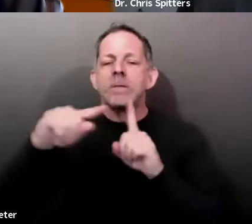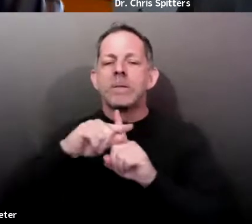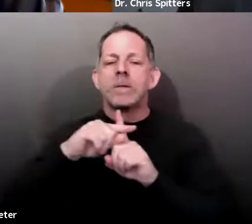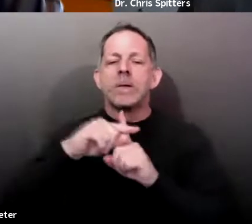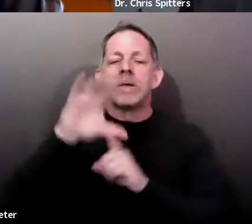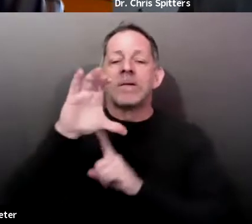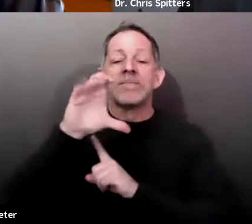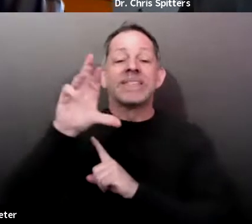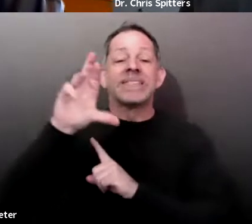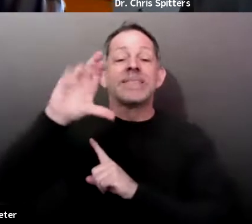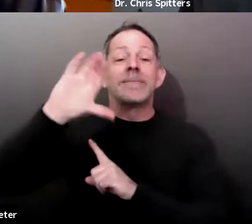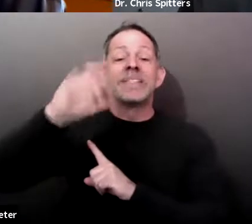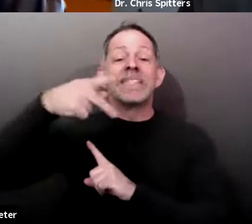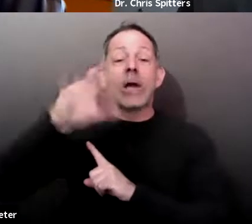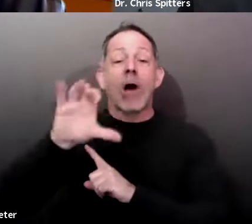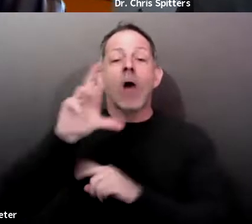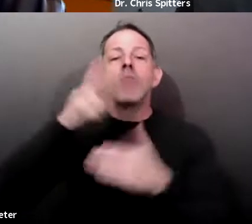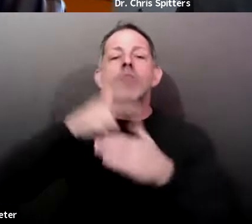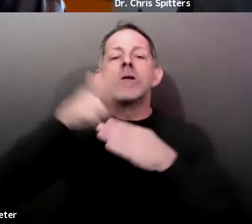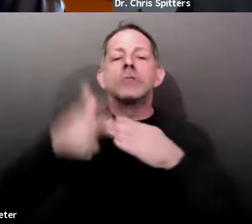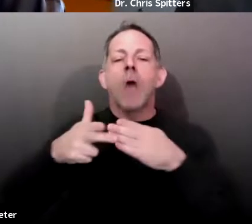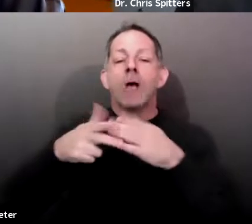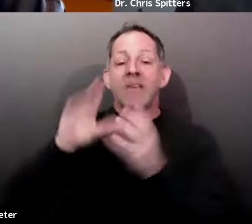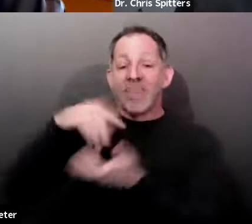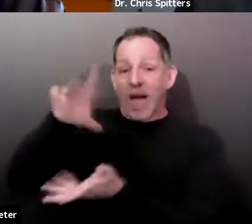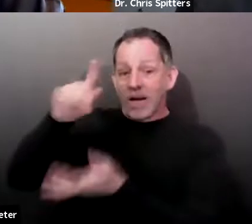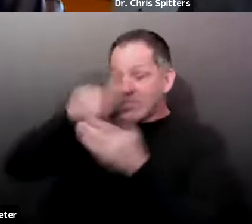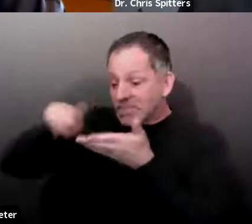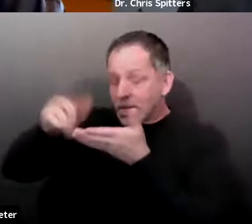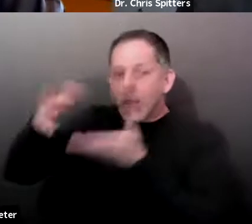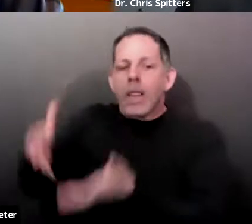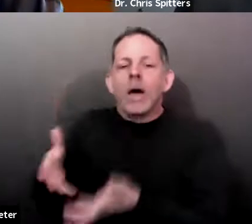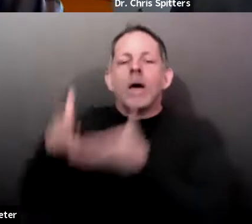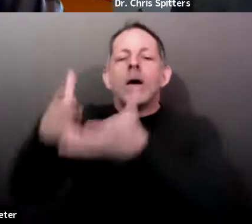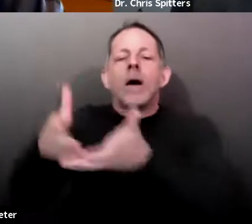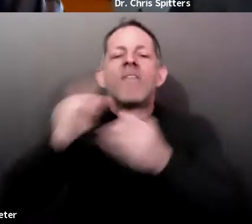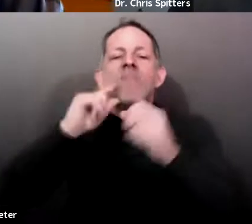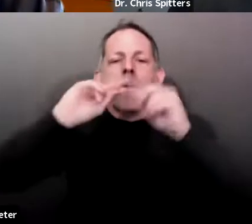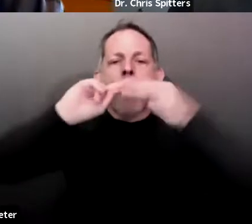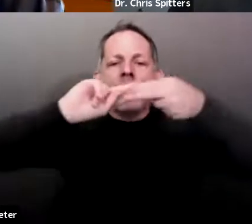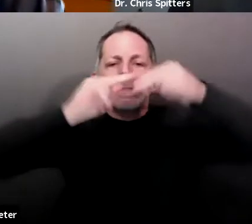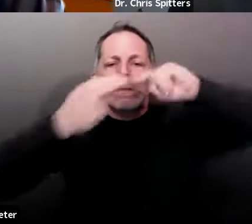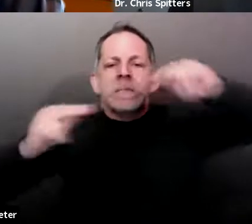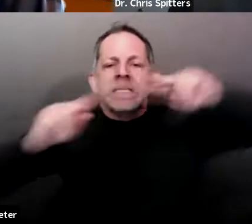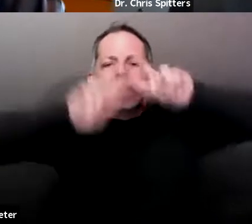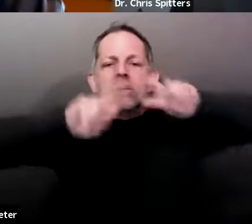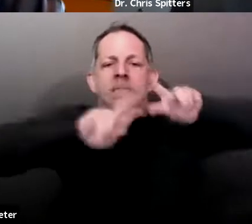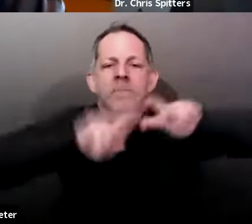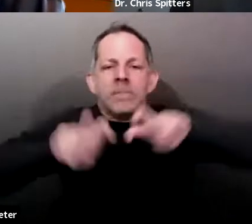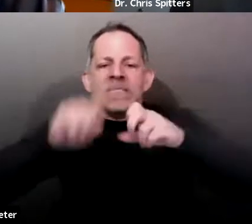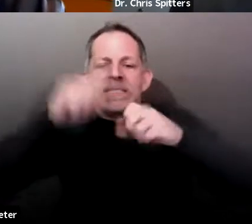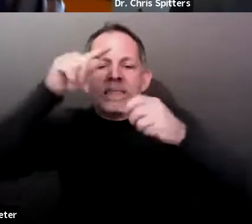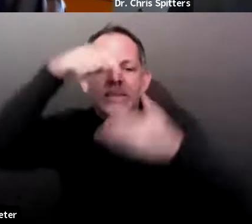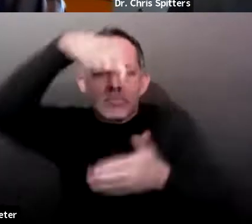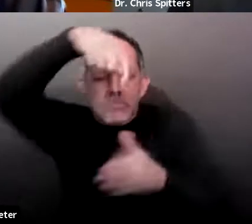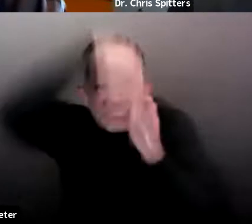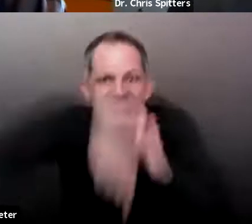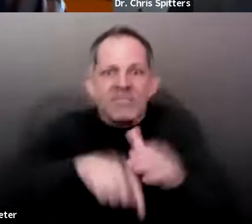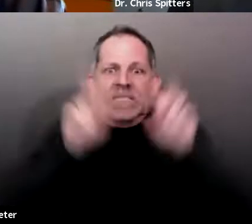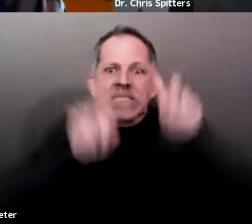sequencing that detects these variants. This is a surveillance tool. It's not a clinical test that comes back on every patient.